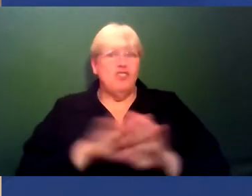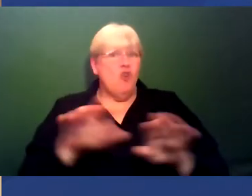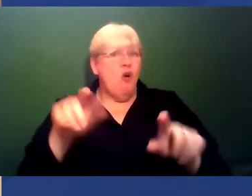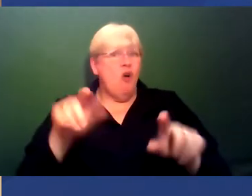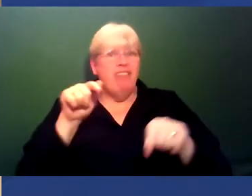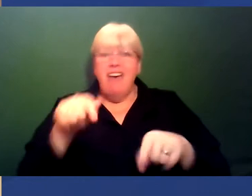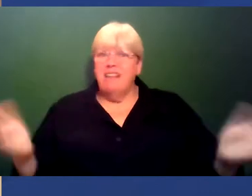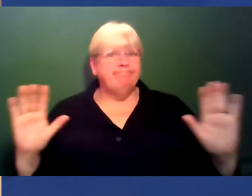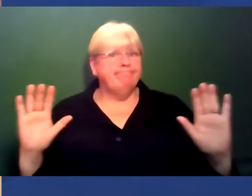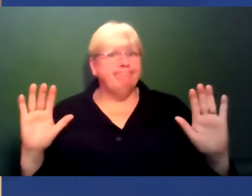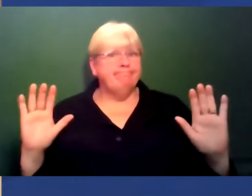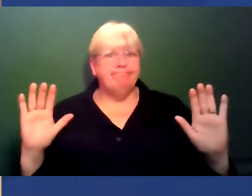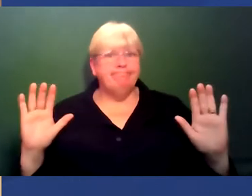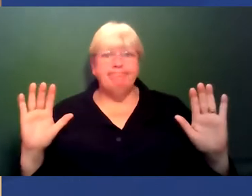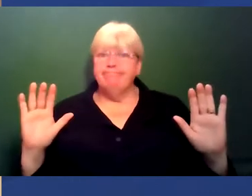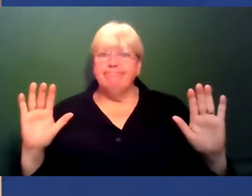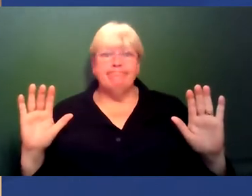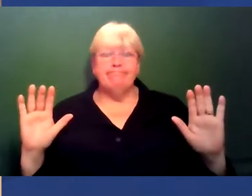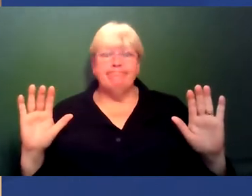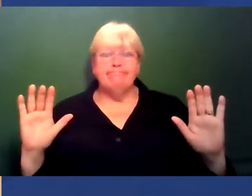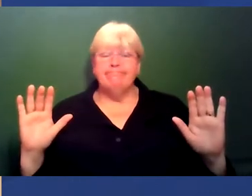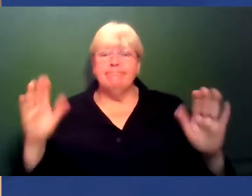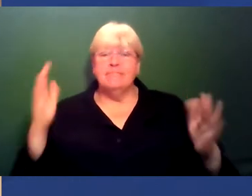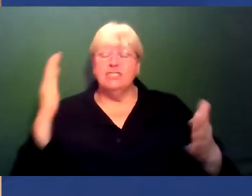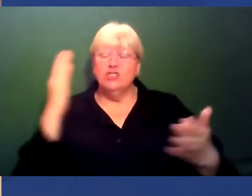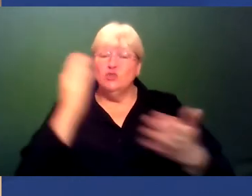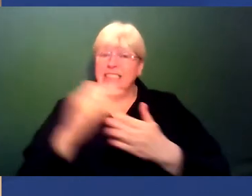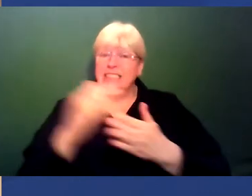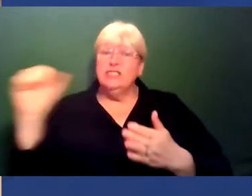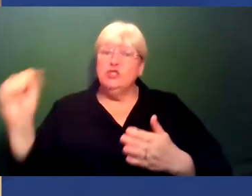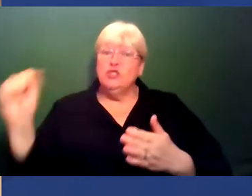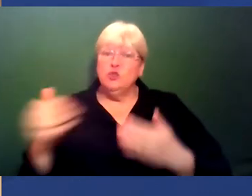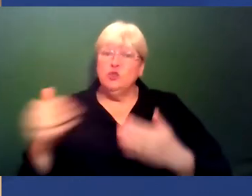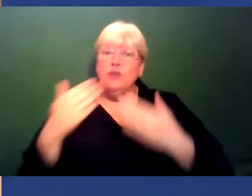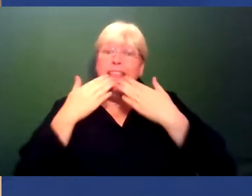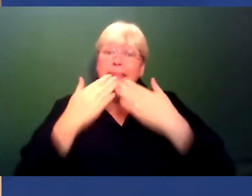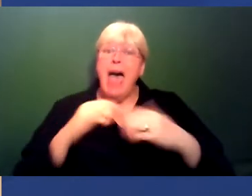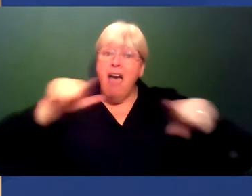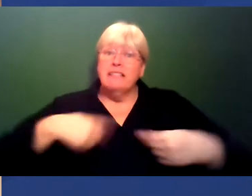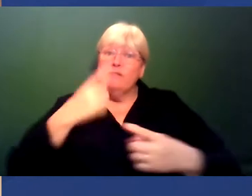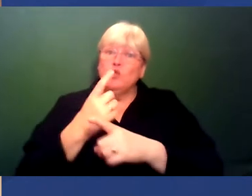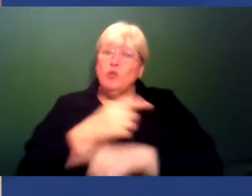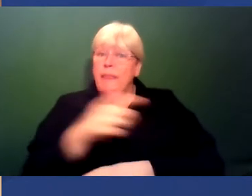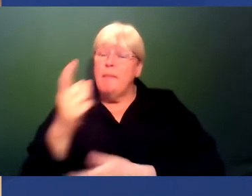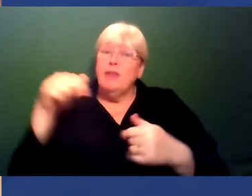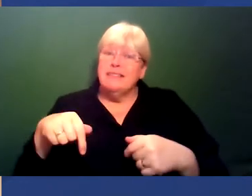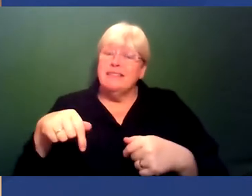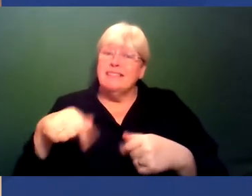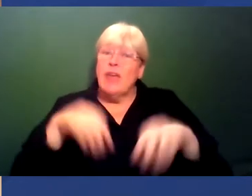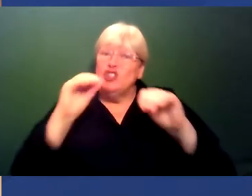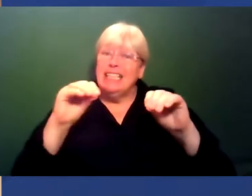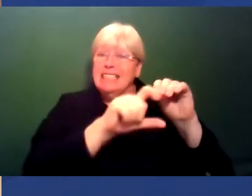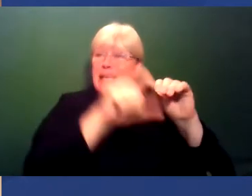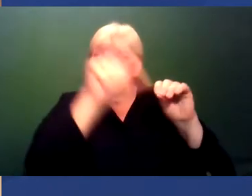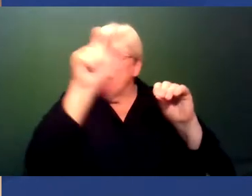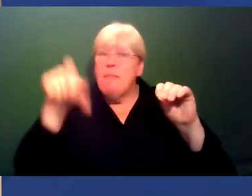And in fact, they should be thanking us for talking to them about these things and spending our time trying to educate people because there's a lot